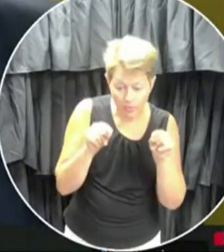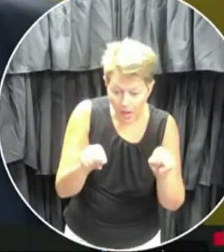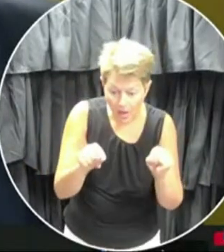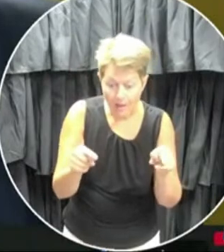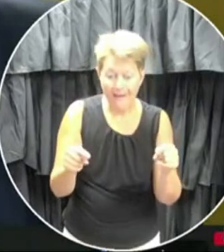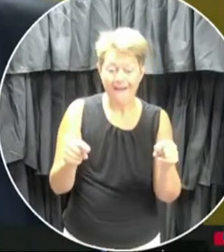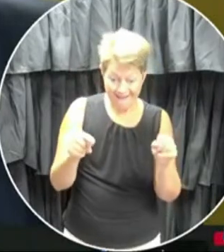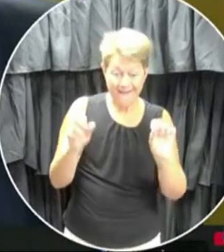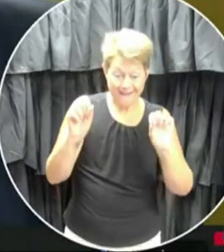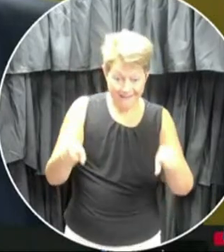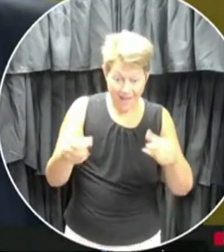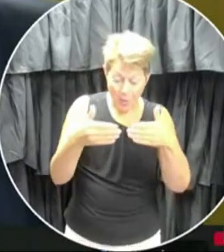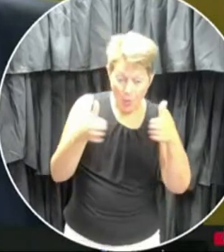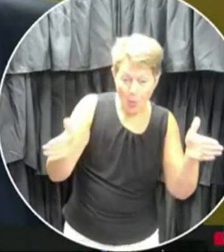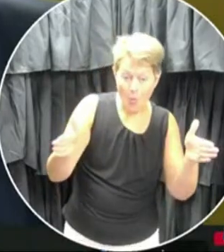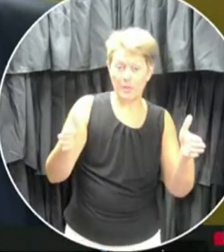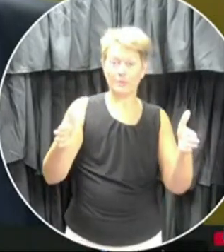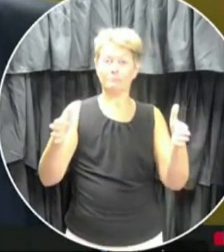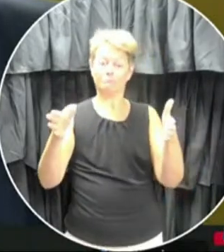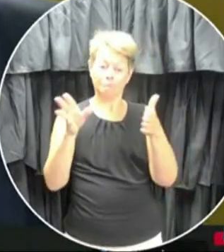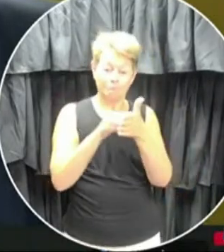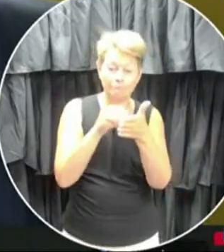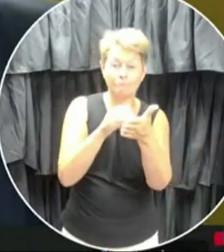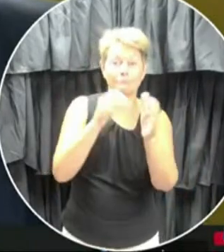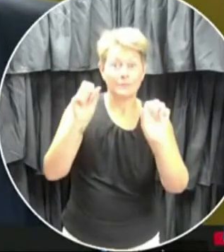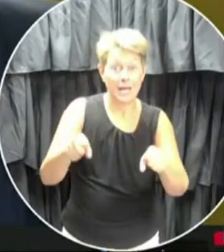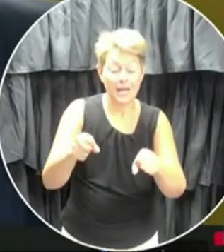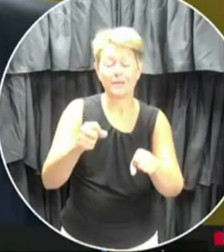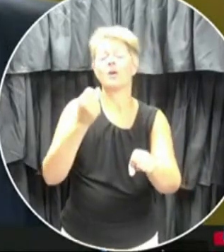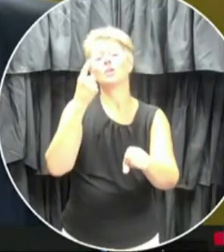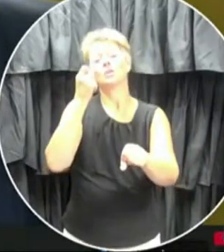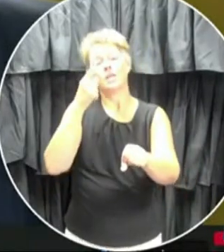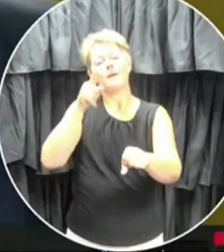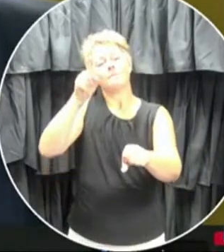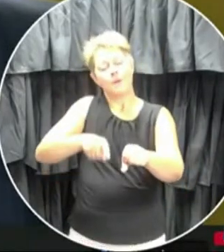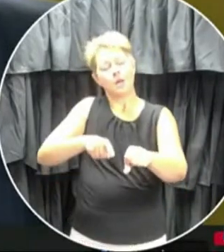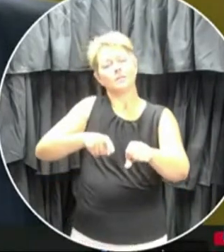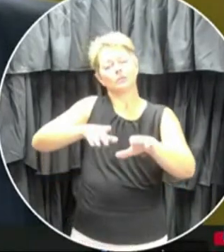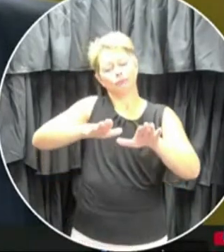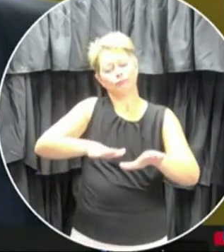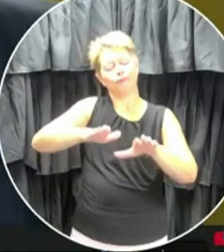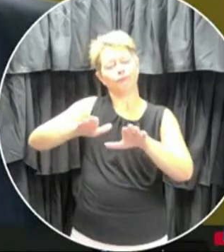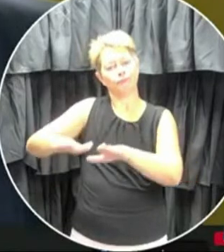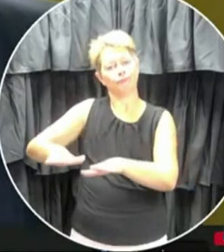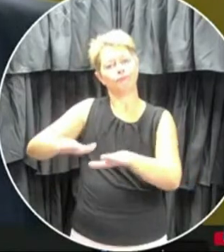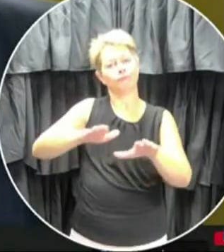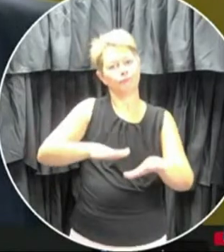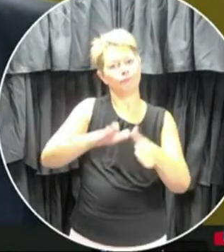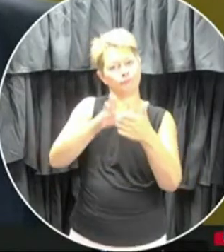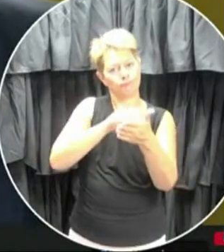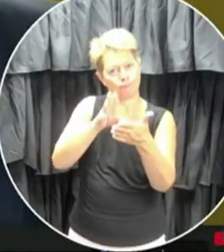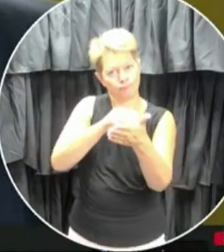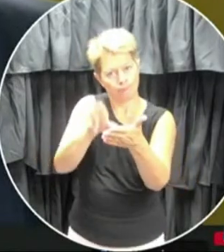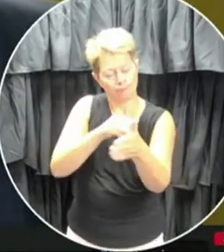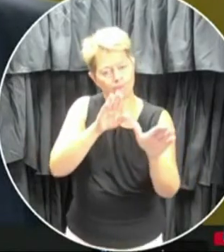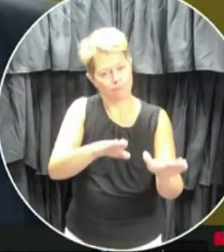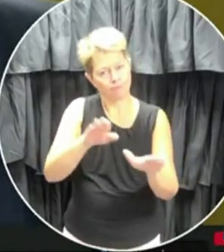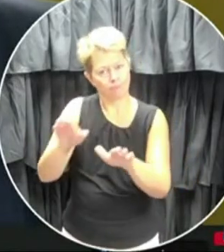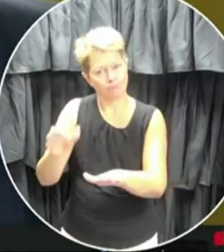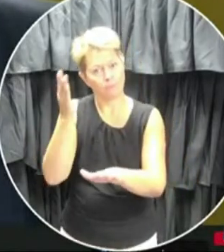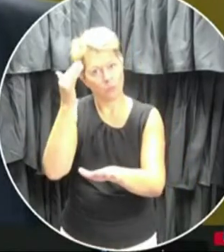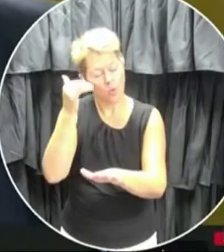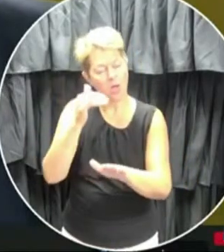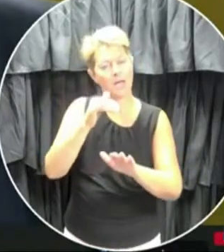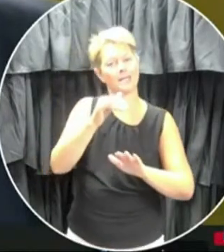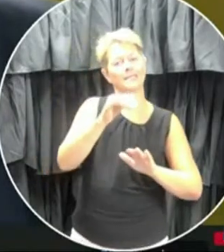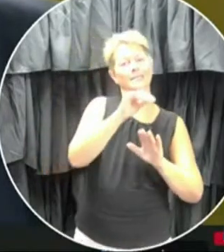address those issues early on. We'll go through the year very slow and be cognizant of social emotional